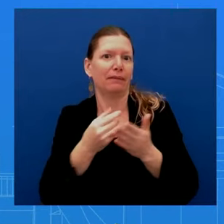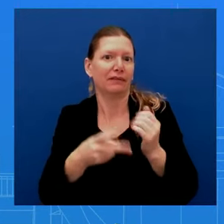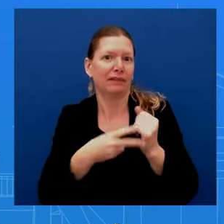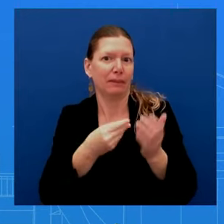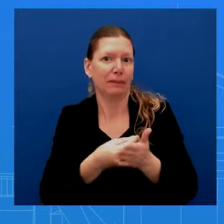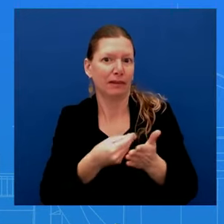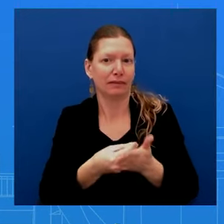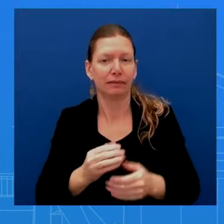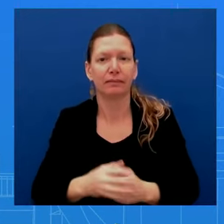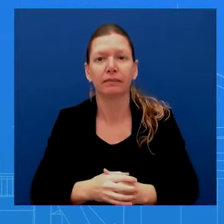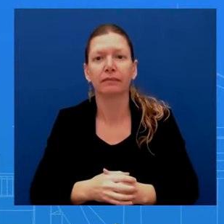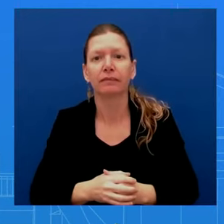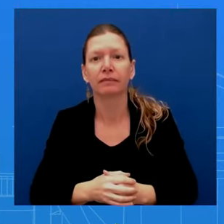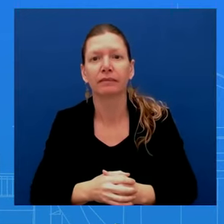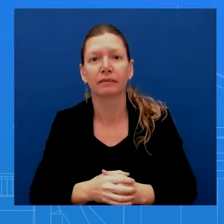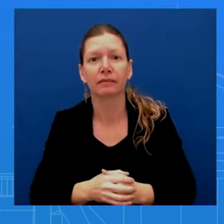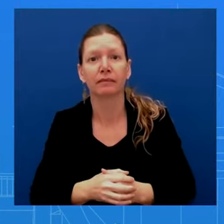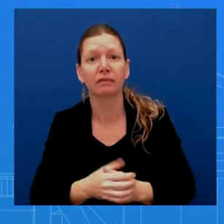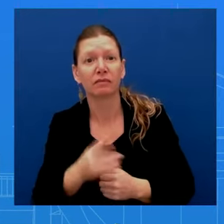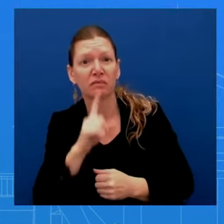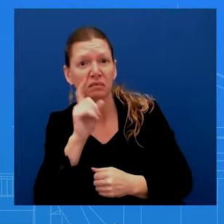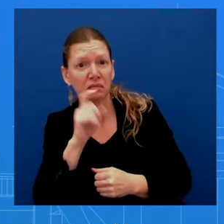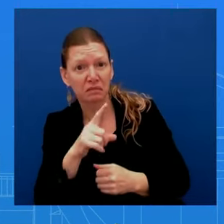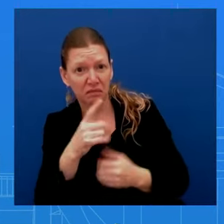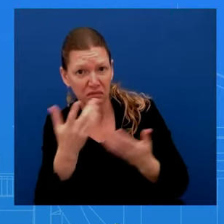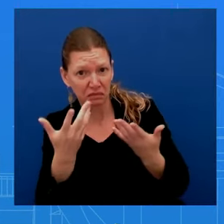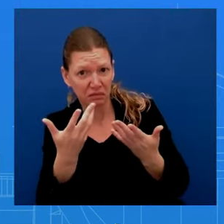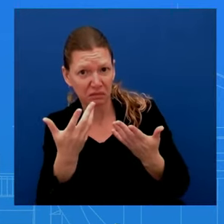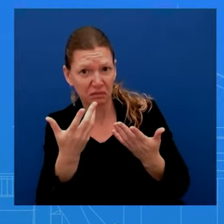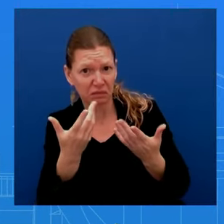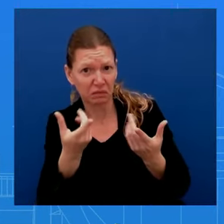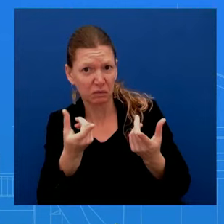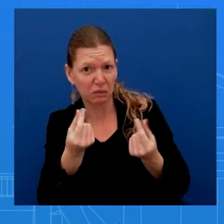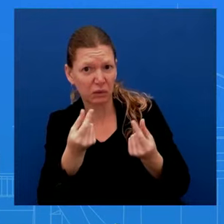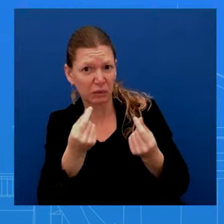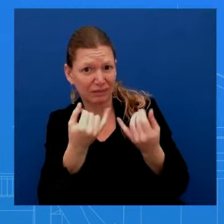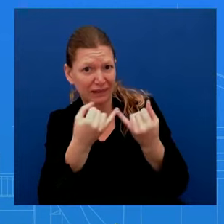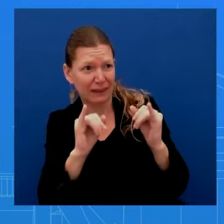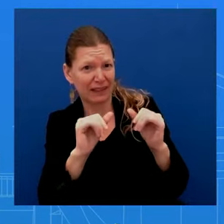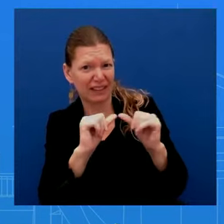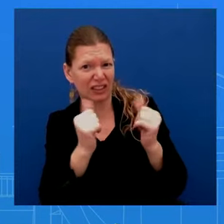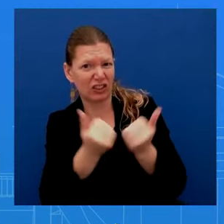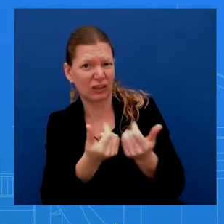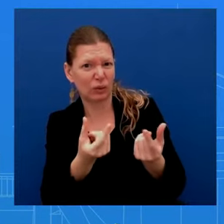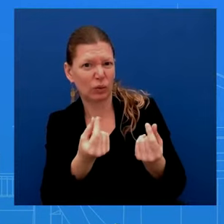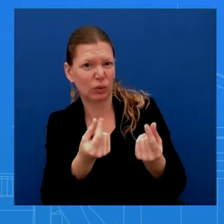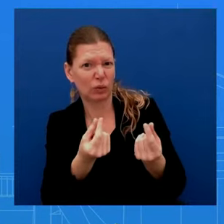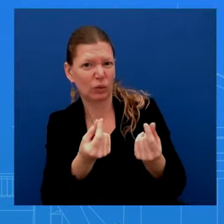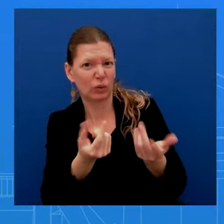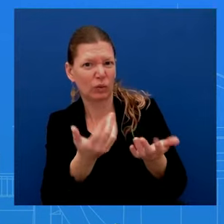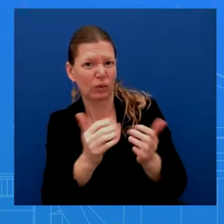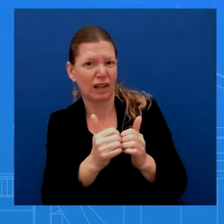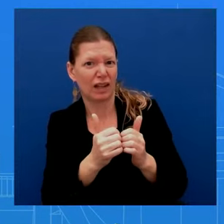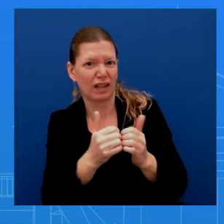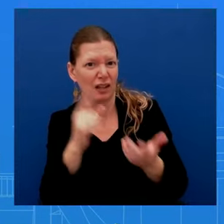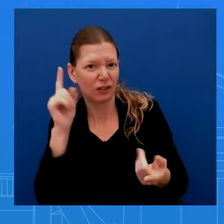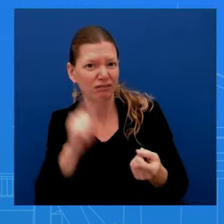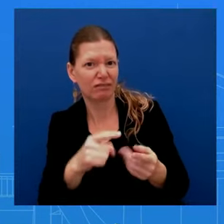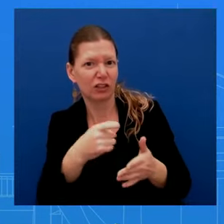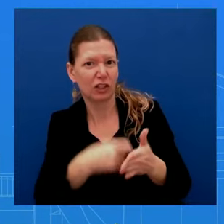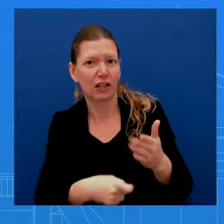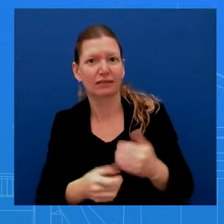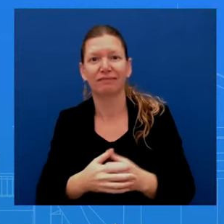I can say that over all of our independent agencies, there's a real focus on tackling